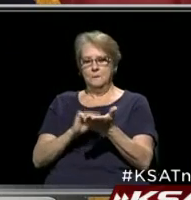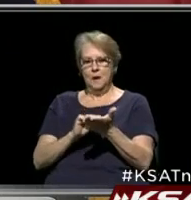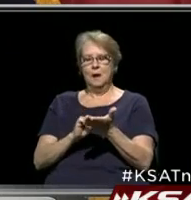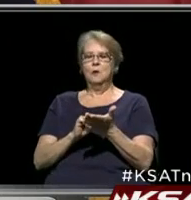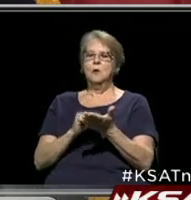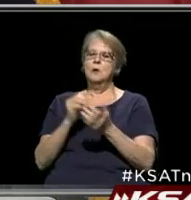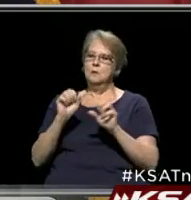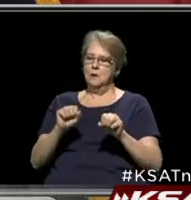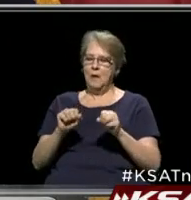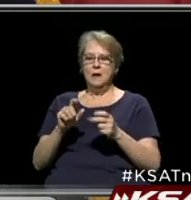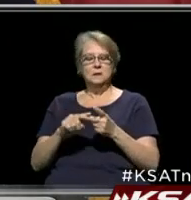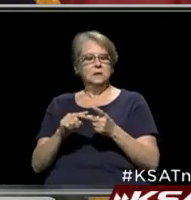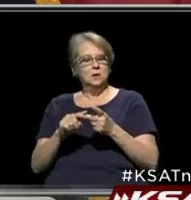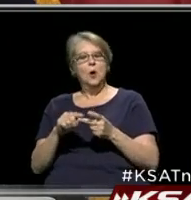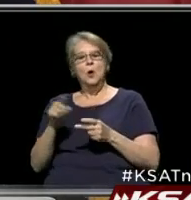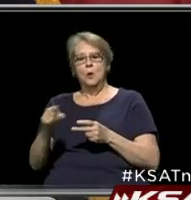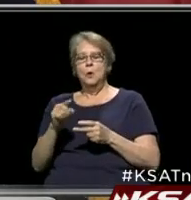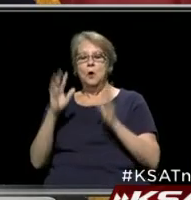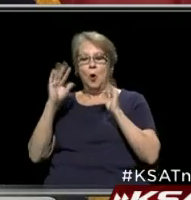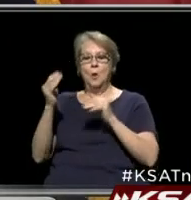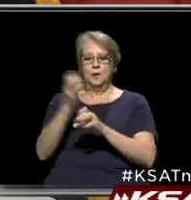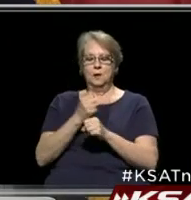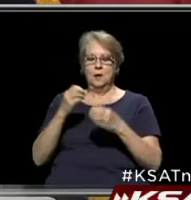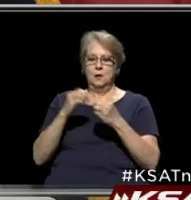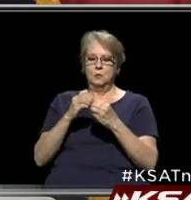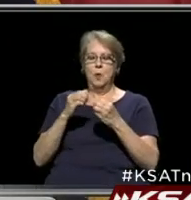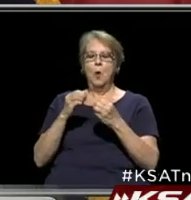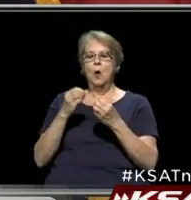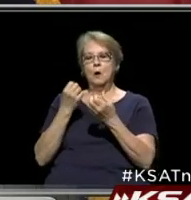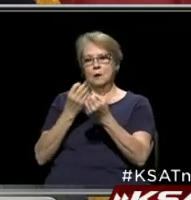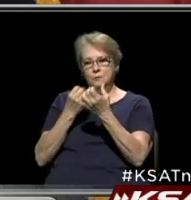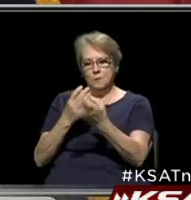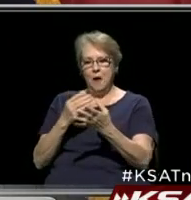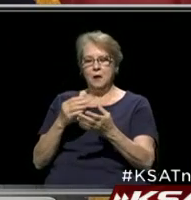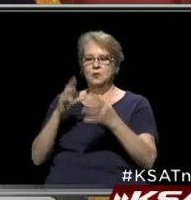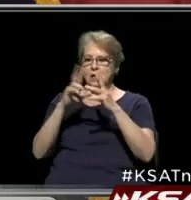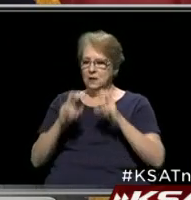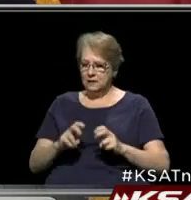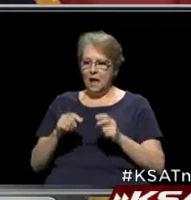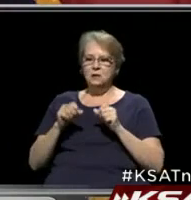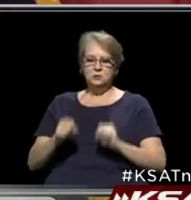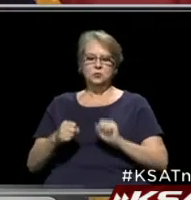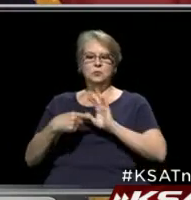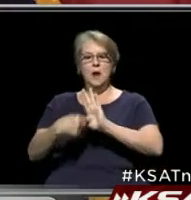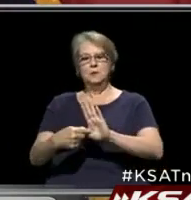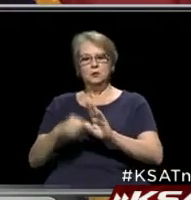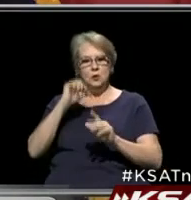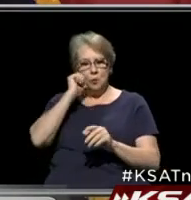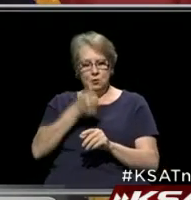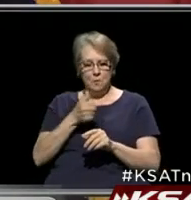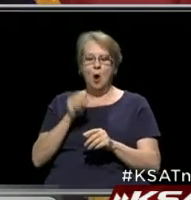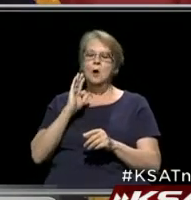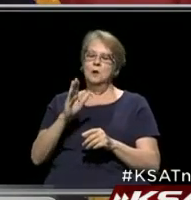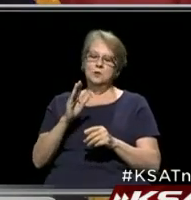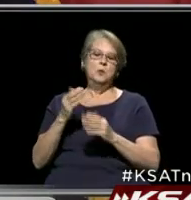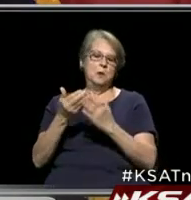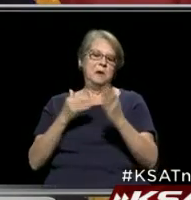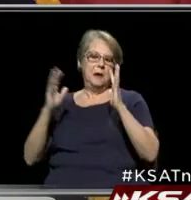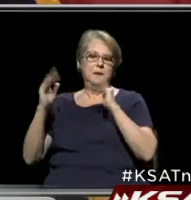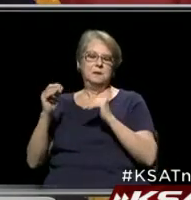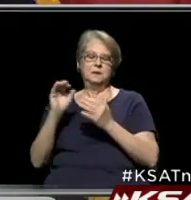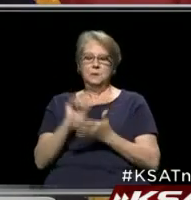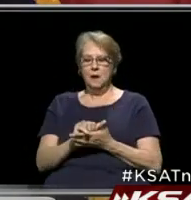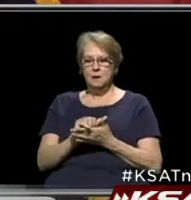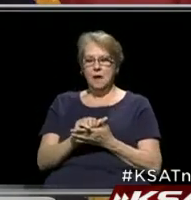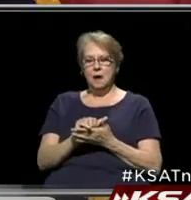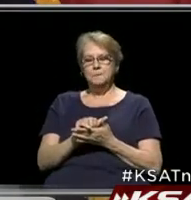So we hope to have those data available and the analyses to show to the public tomorrow. So we'll be anticipating that.